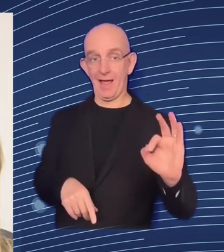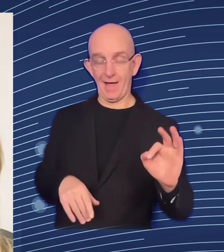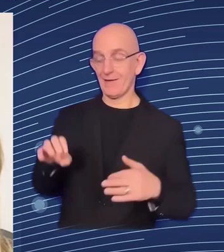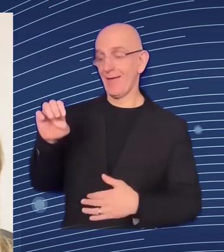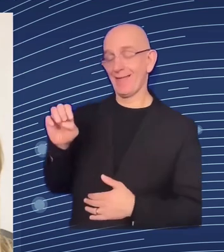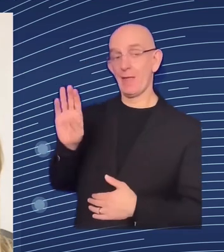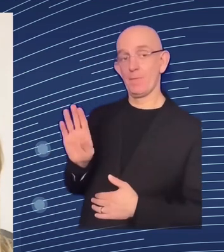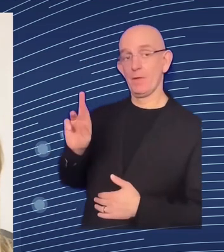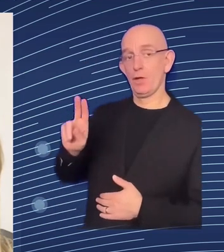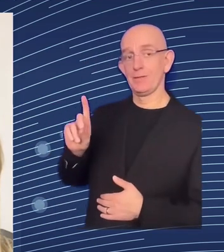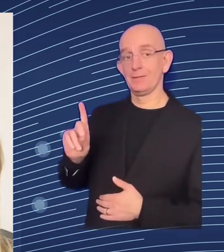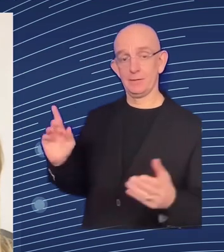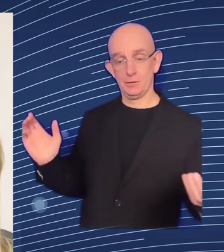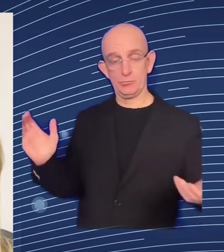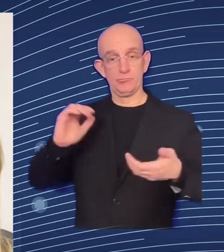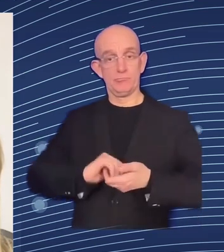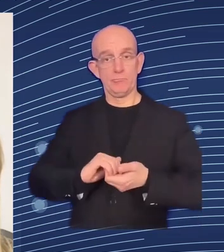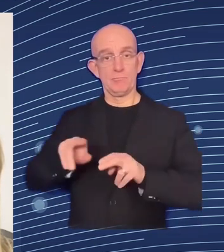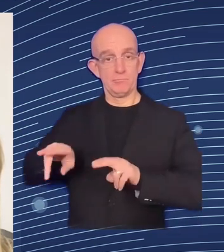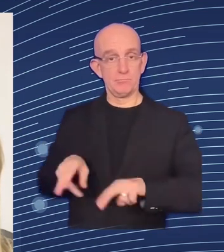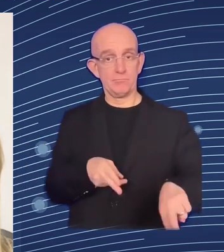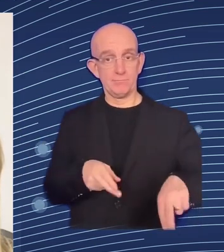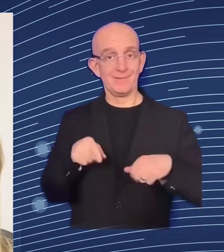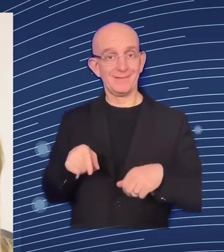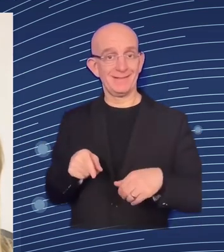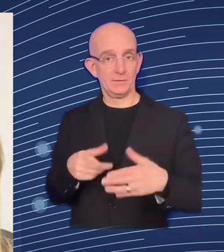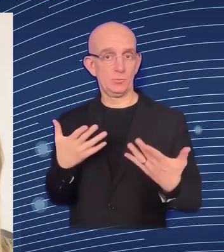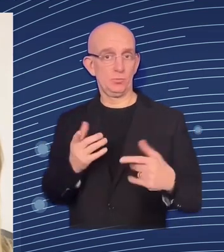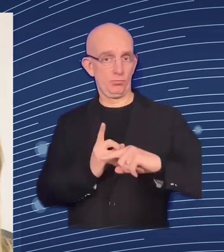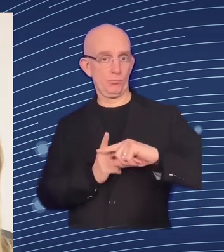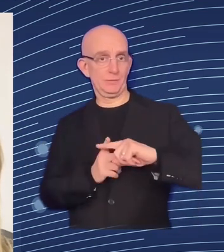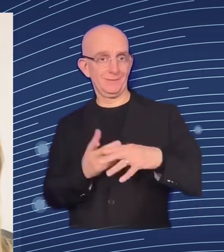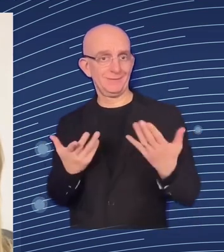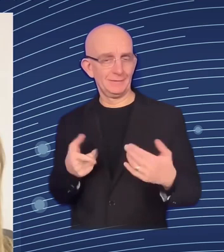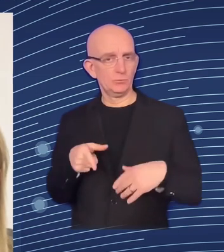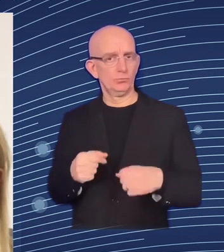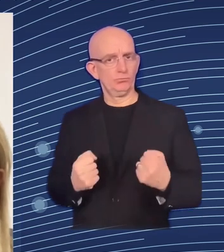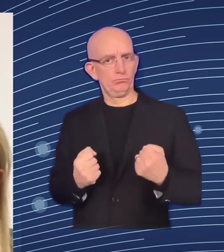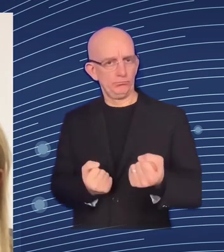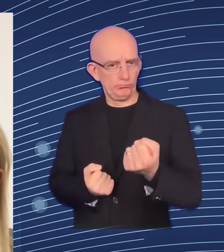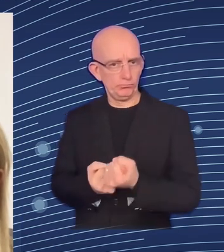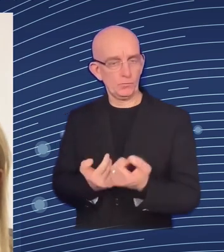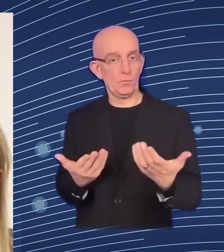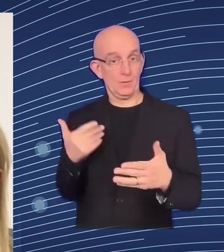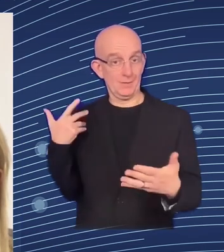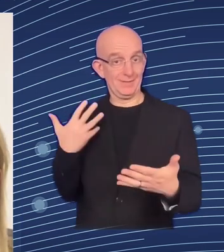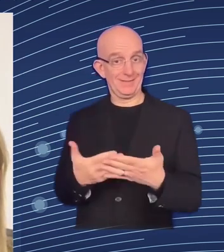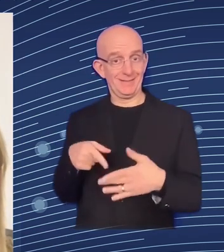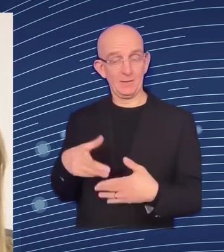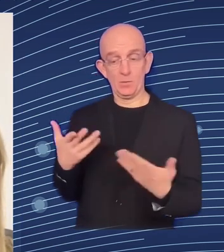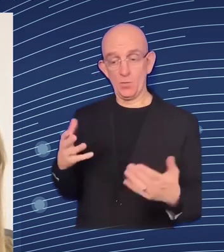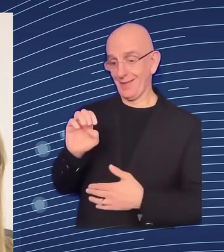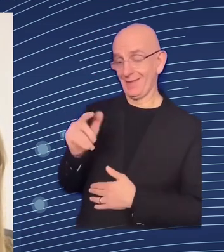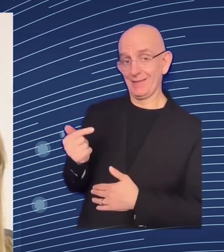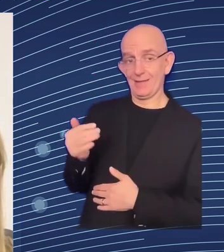more that we have to scale up our support in the specific field of skills of education